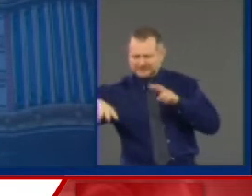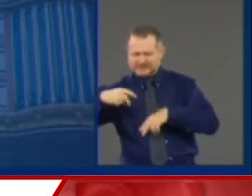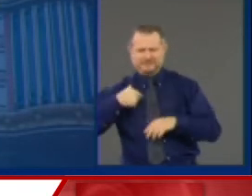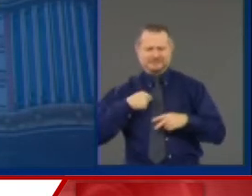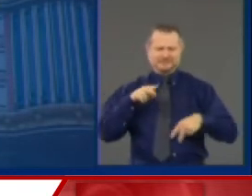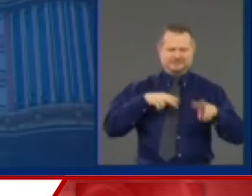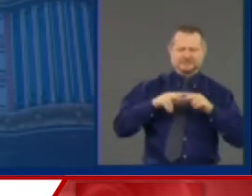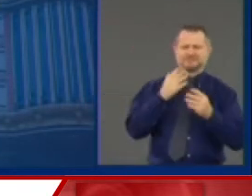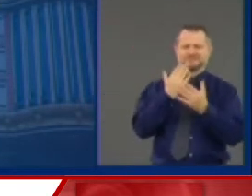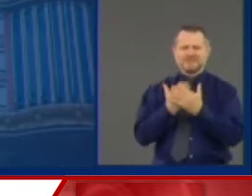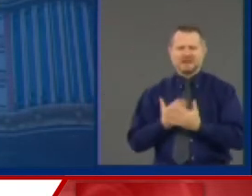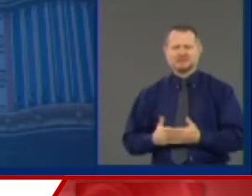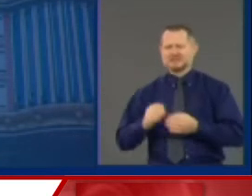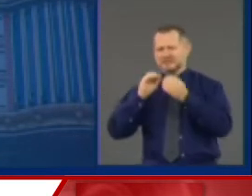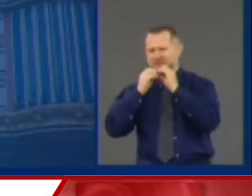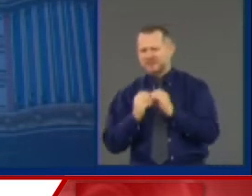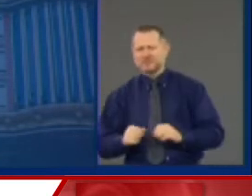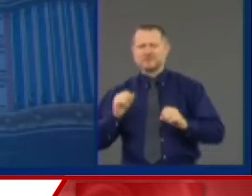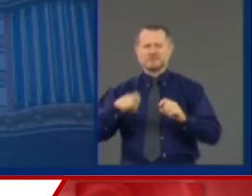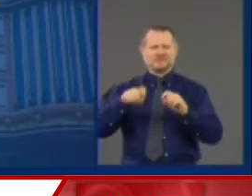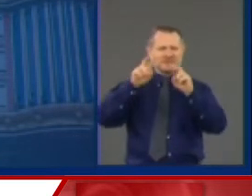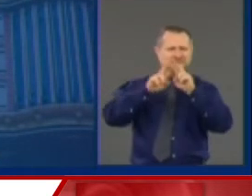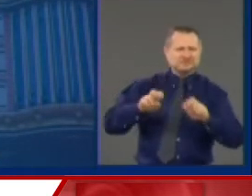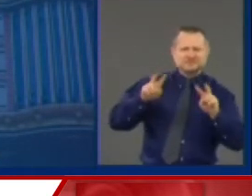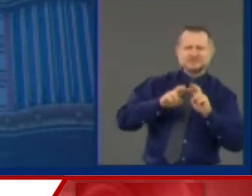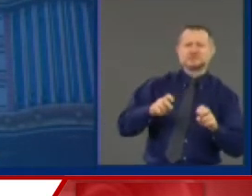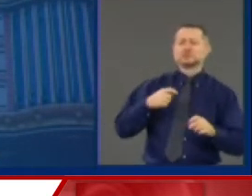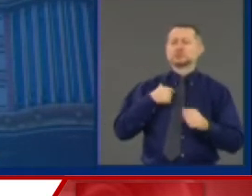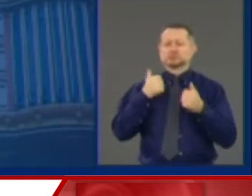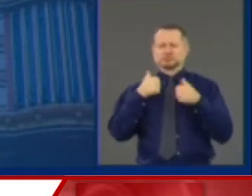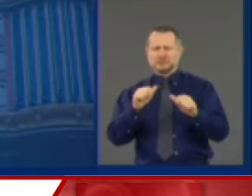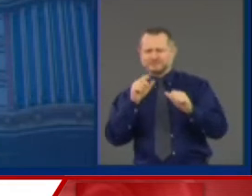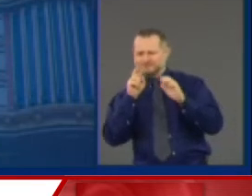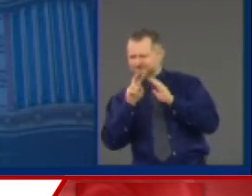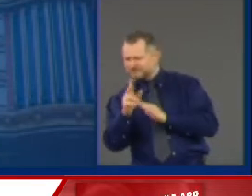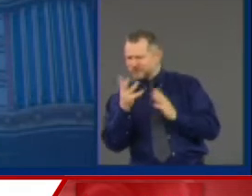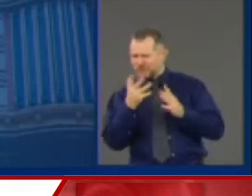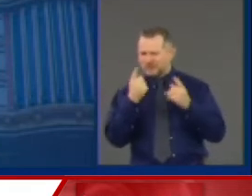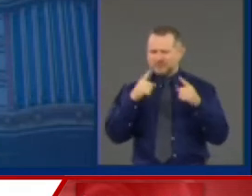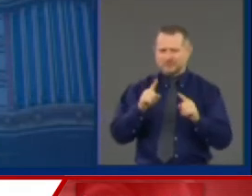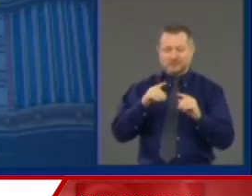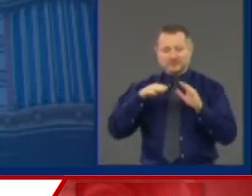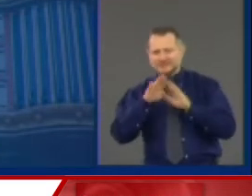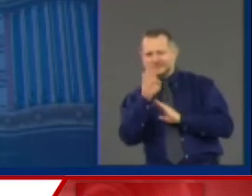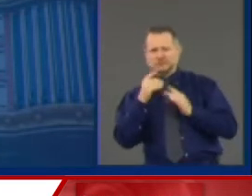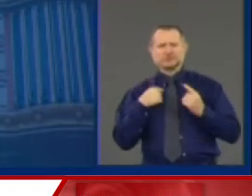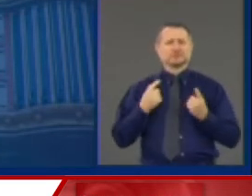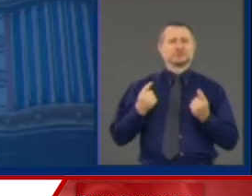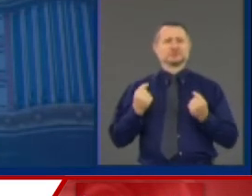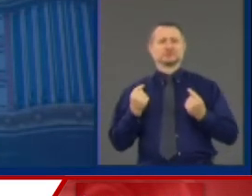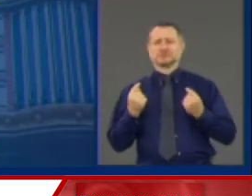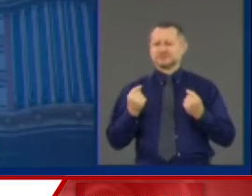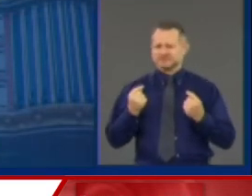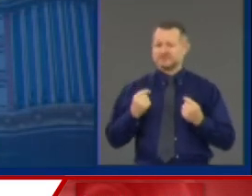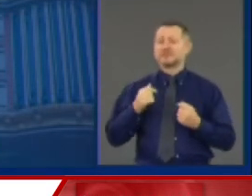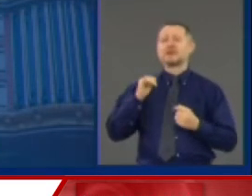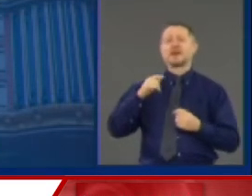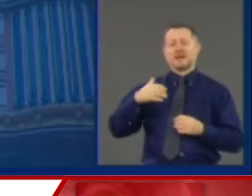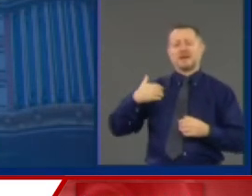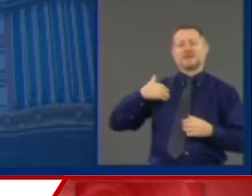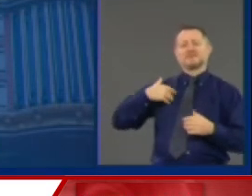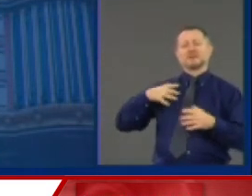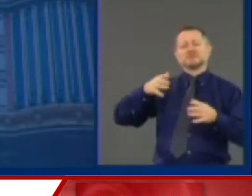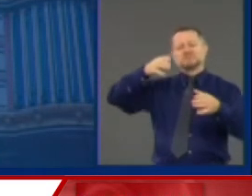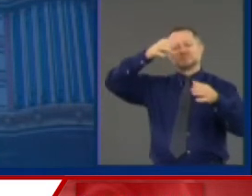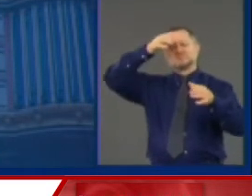what clusters might pop up, etc. So we also have global experts review all